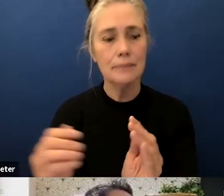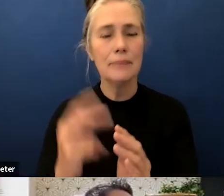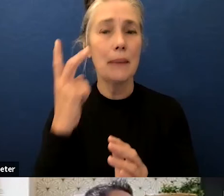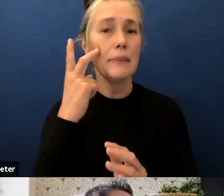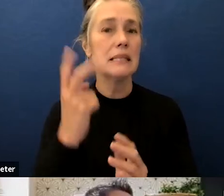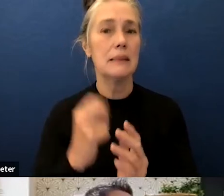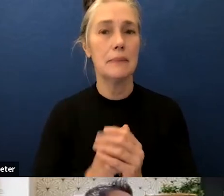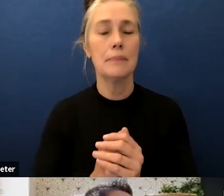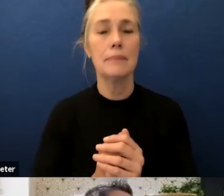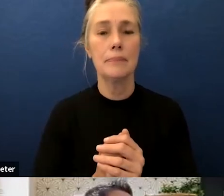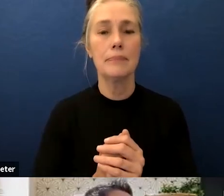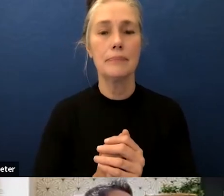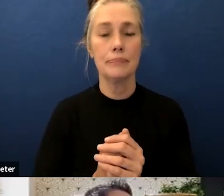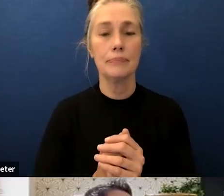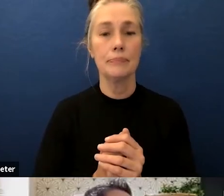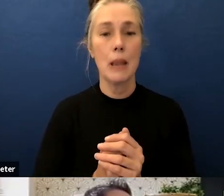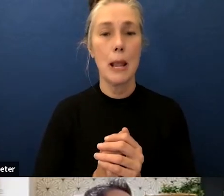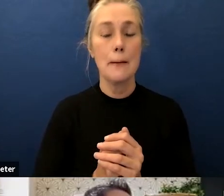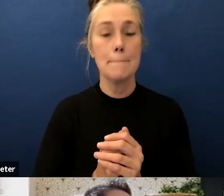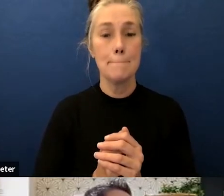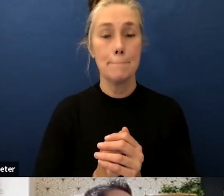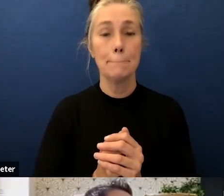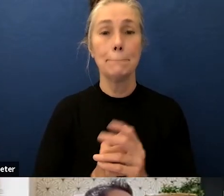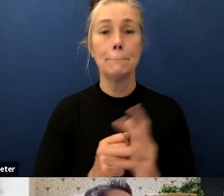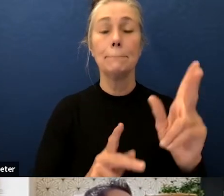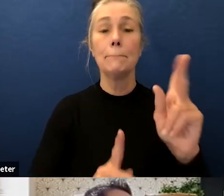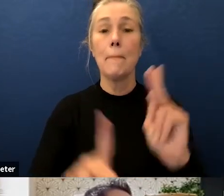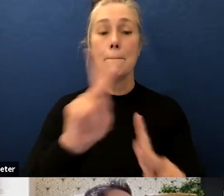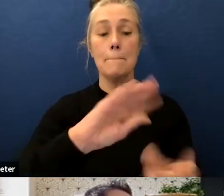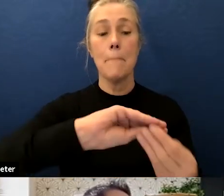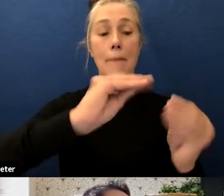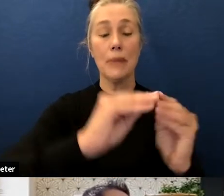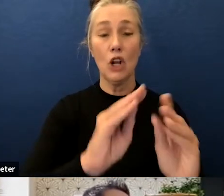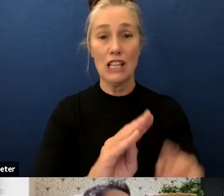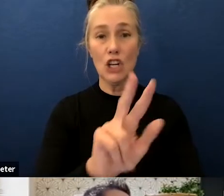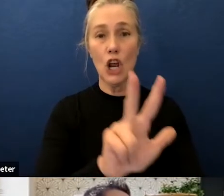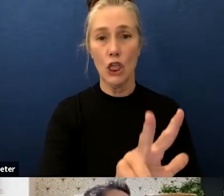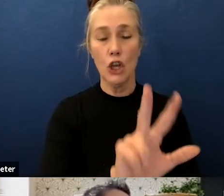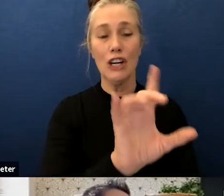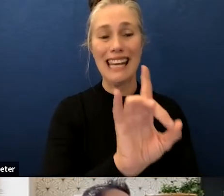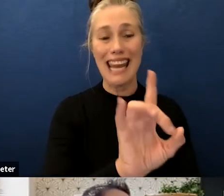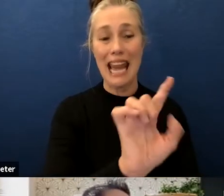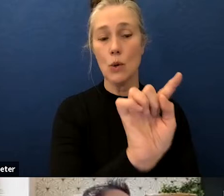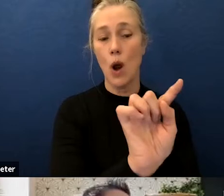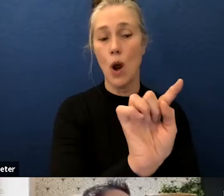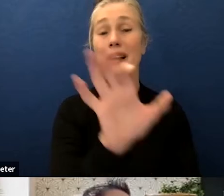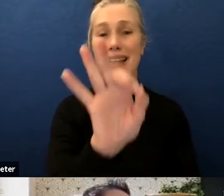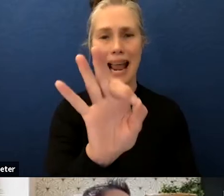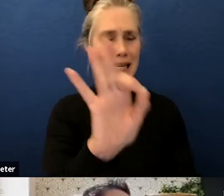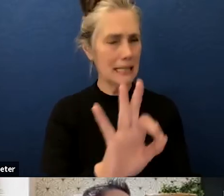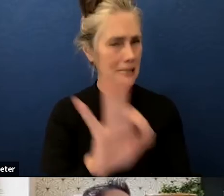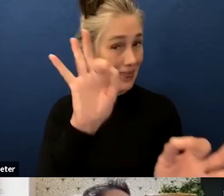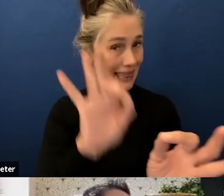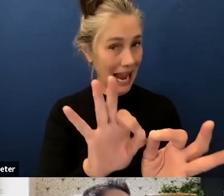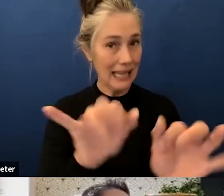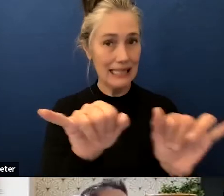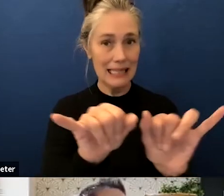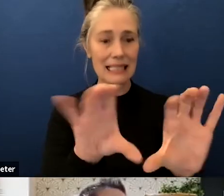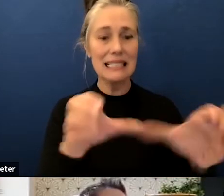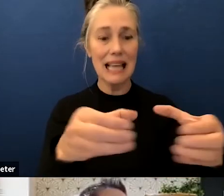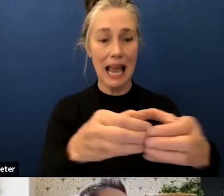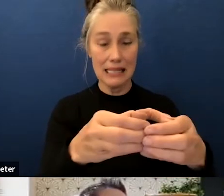it we've got population of 38 119 is the ideal size and so in this case